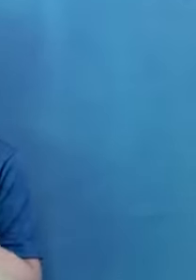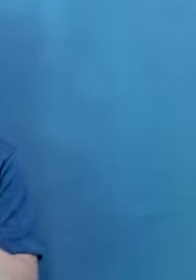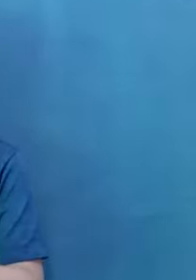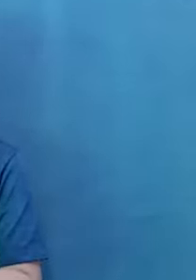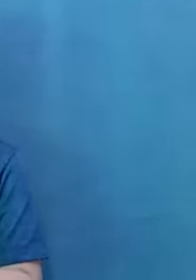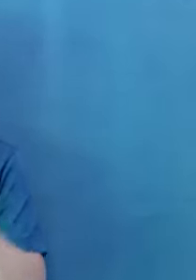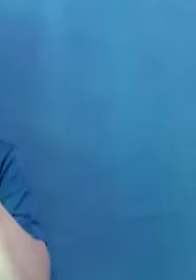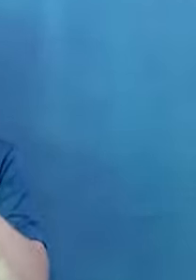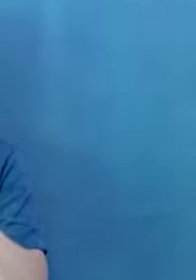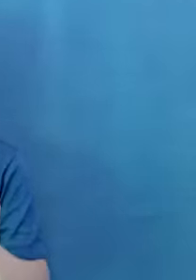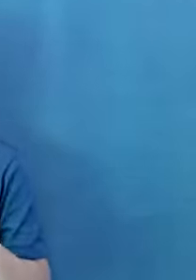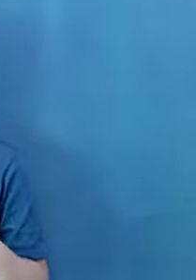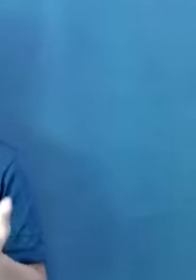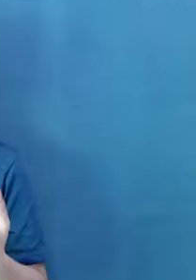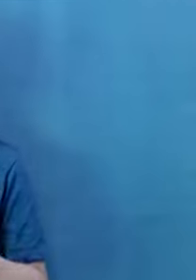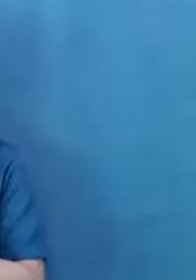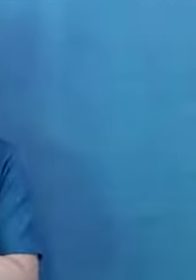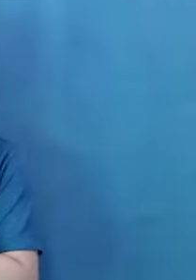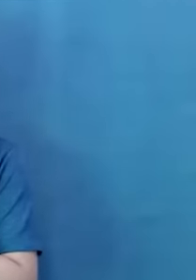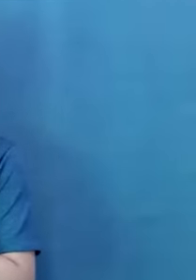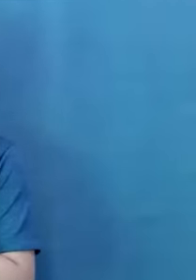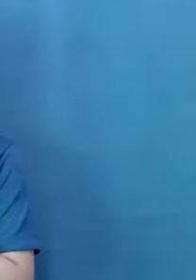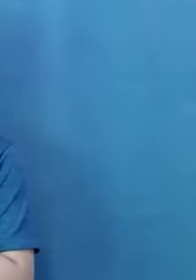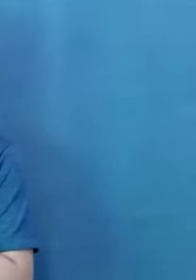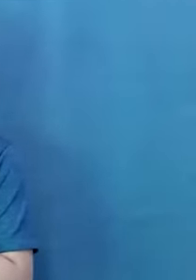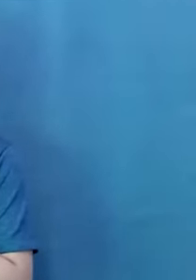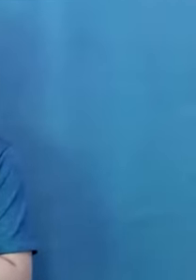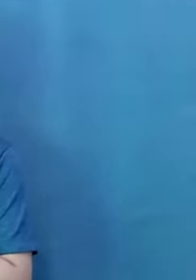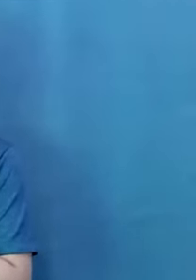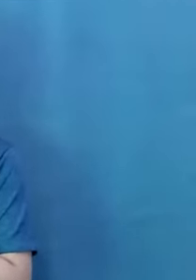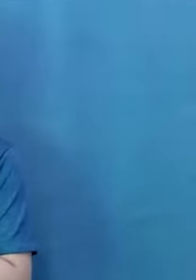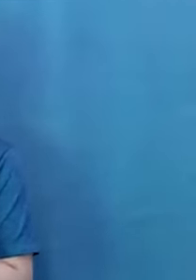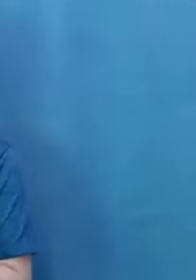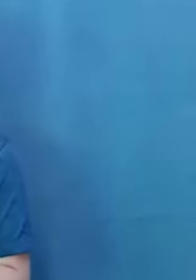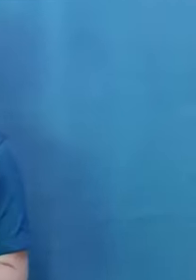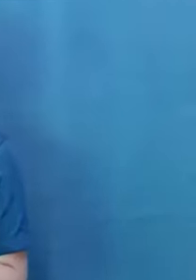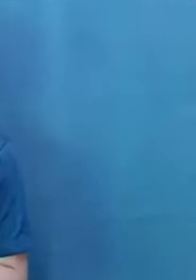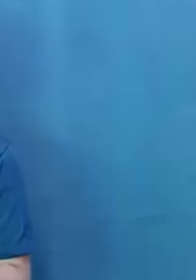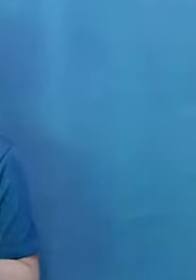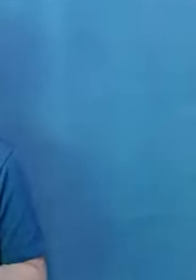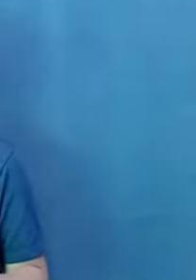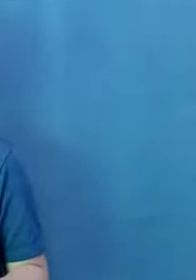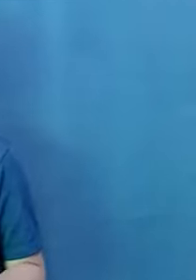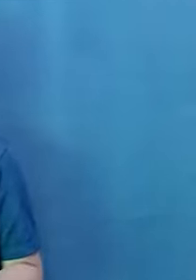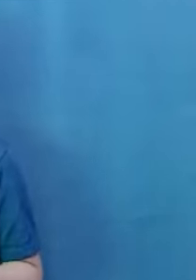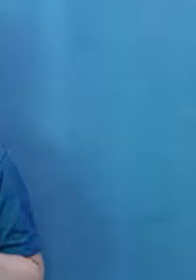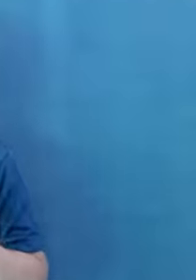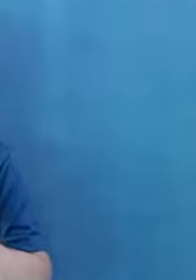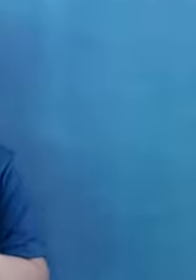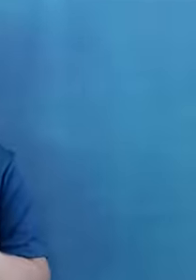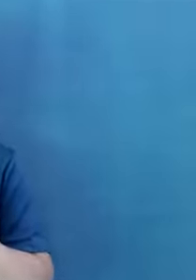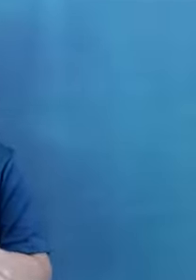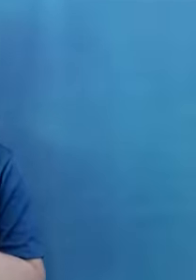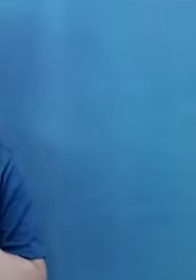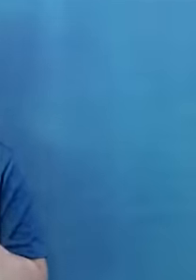seizures. So there are some things like that, okay, it triggers emotions. That is why digital accessibility